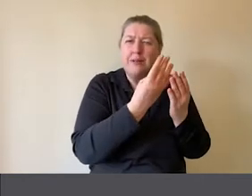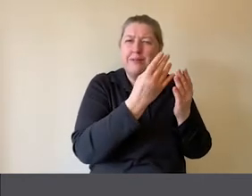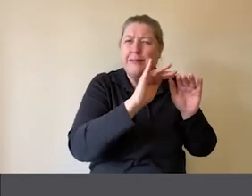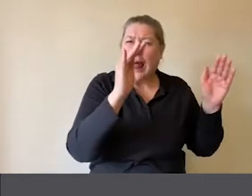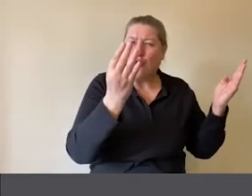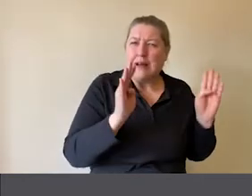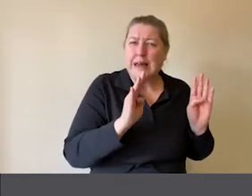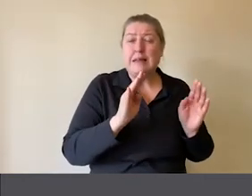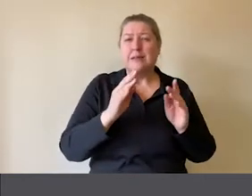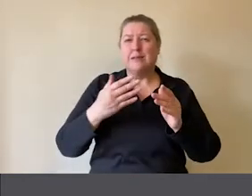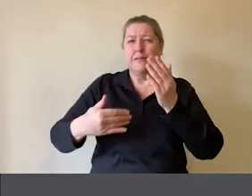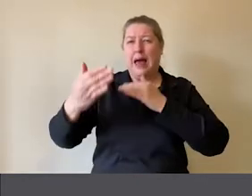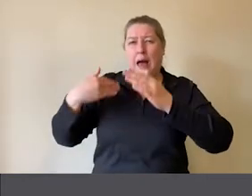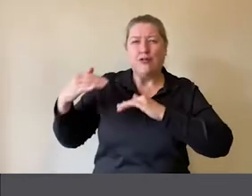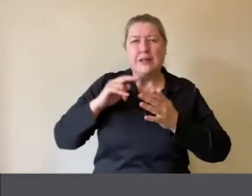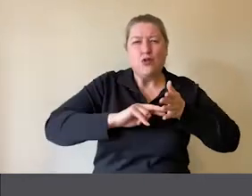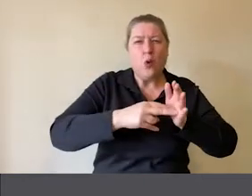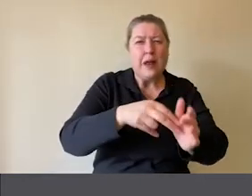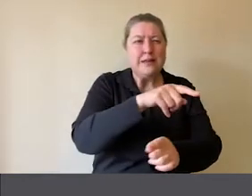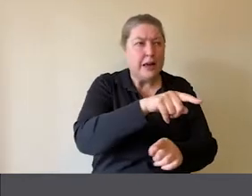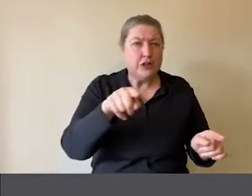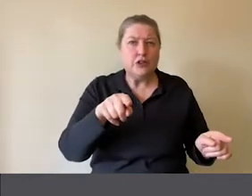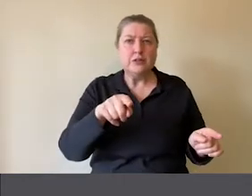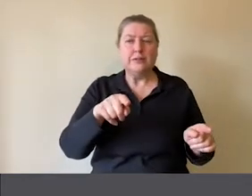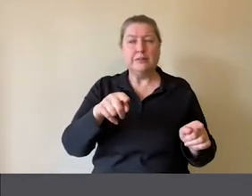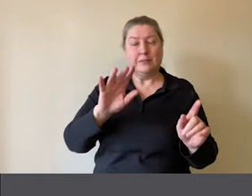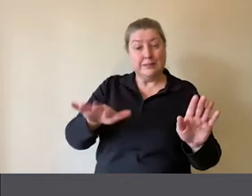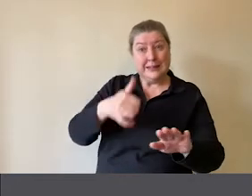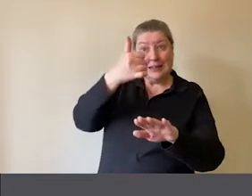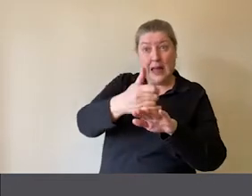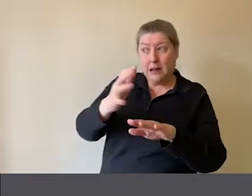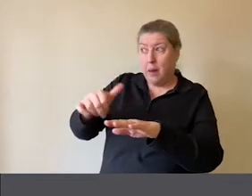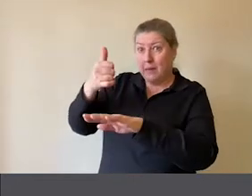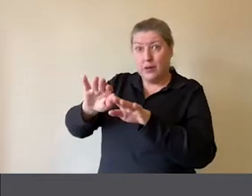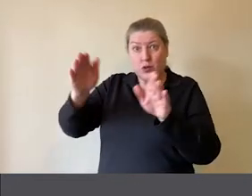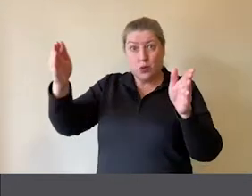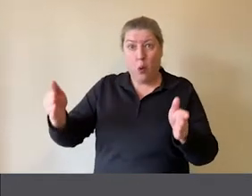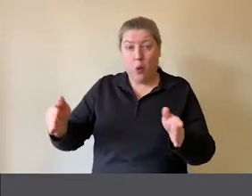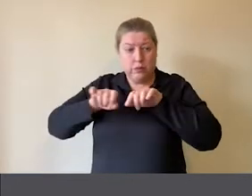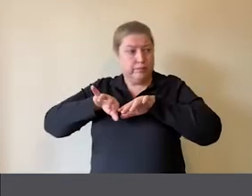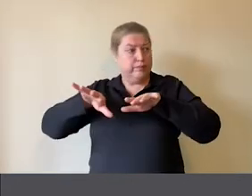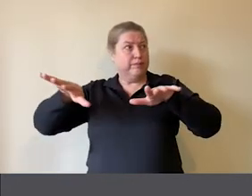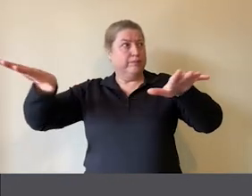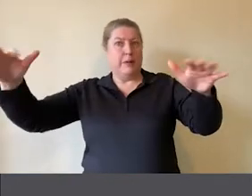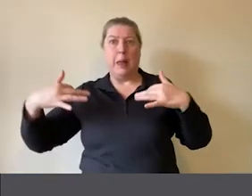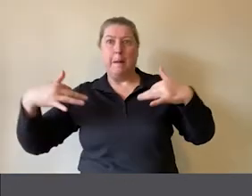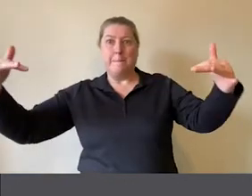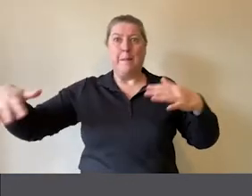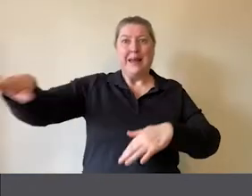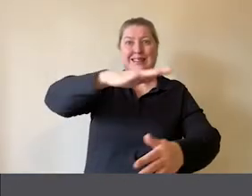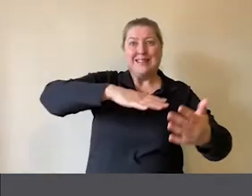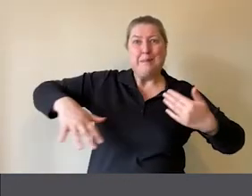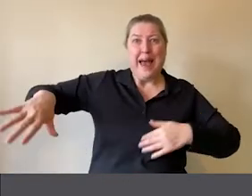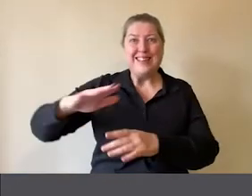small heritage organisations and we can set up stalls across the whole of the public space in the library